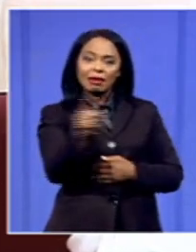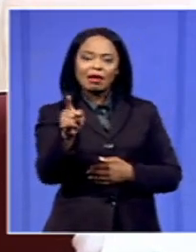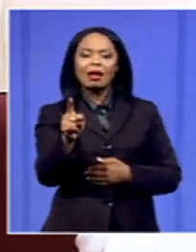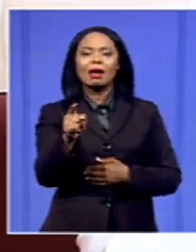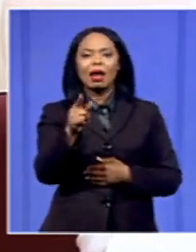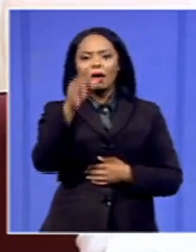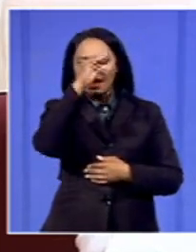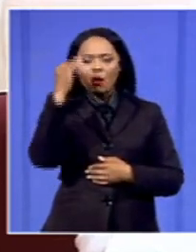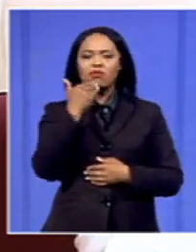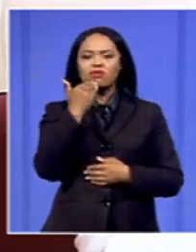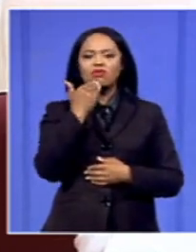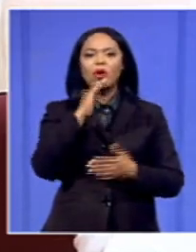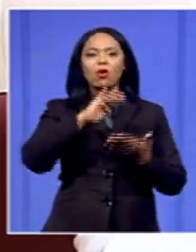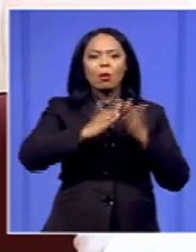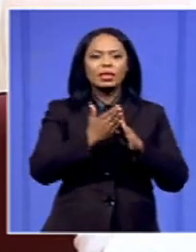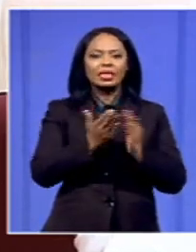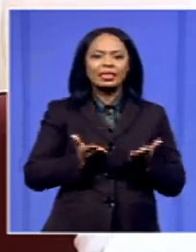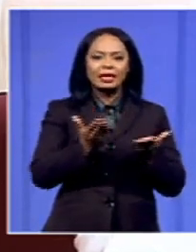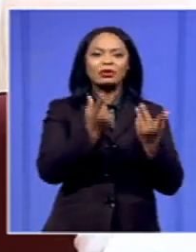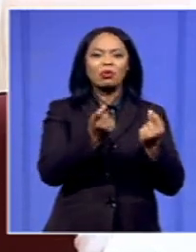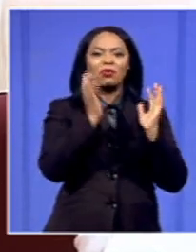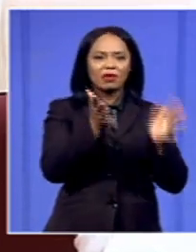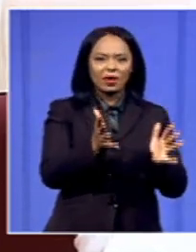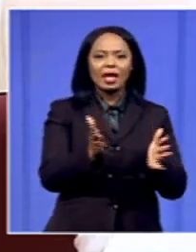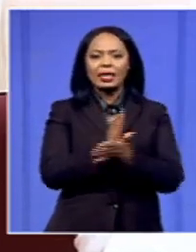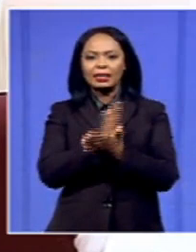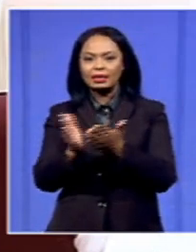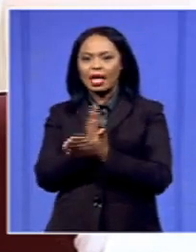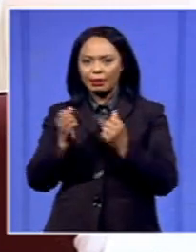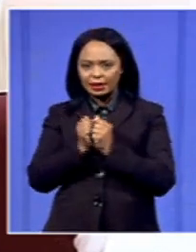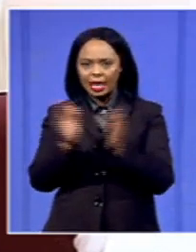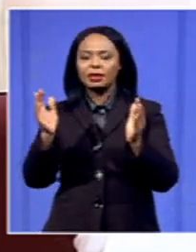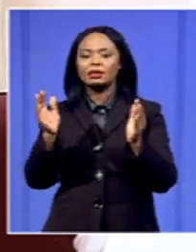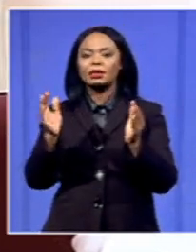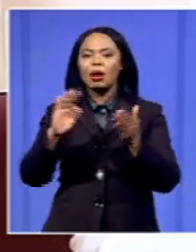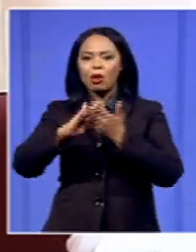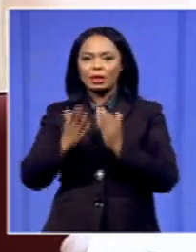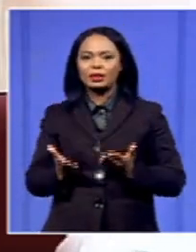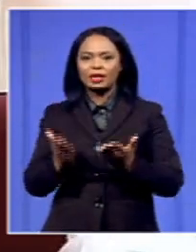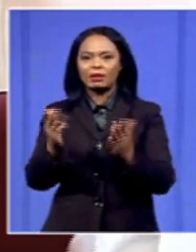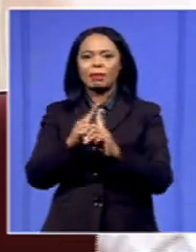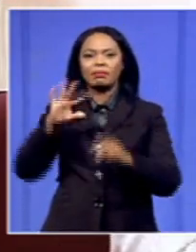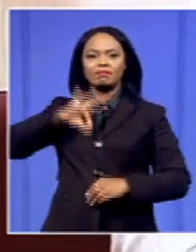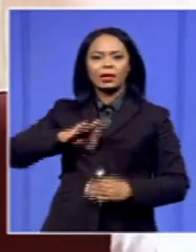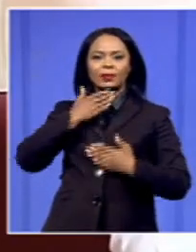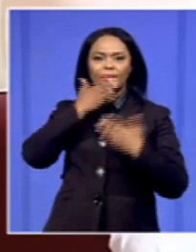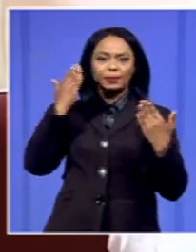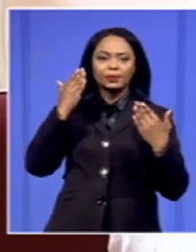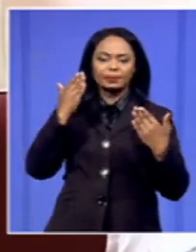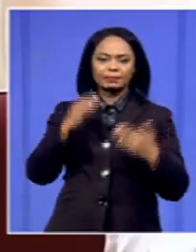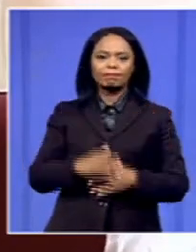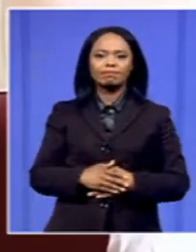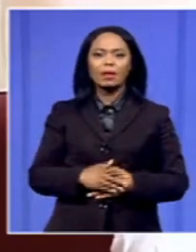also the cohort of those who have just started their community service. So this is the report that we invite you